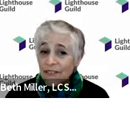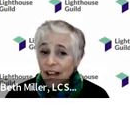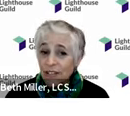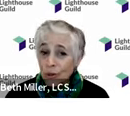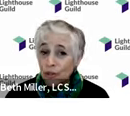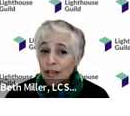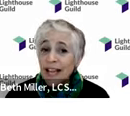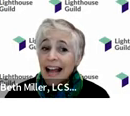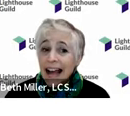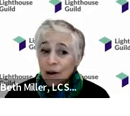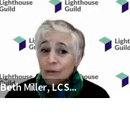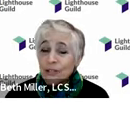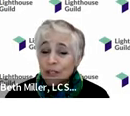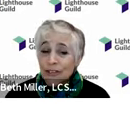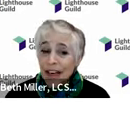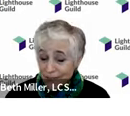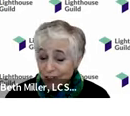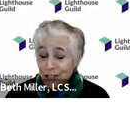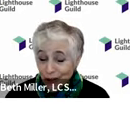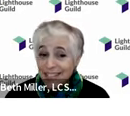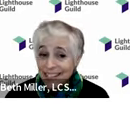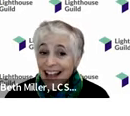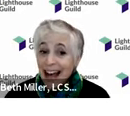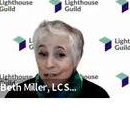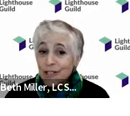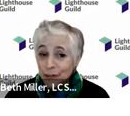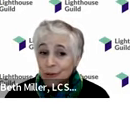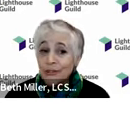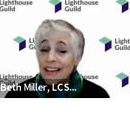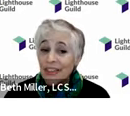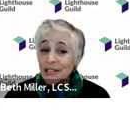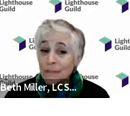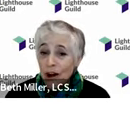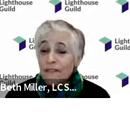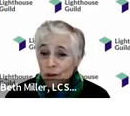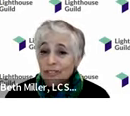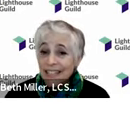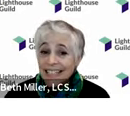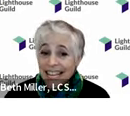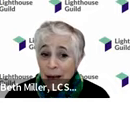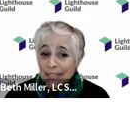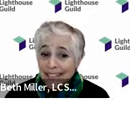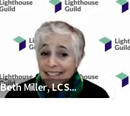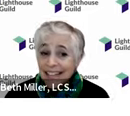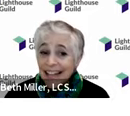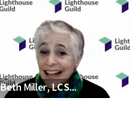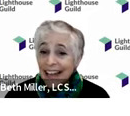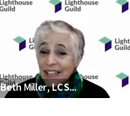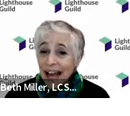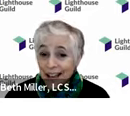adults 55 and older how to that have vision loss how to use their smartphones tablets